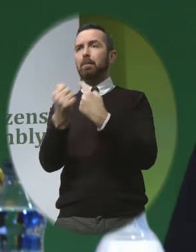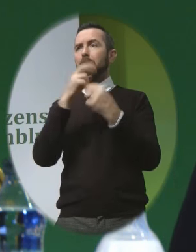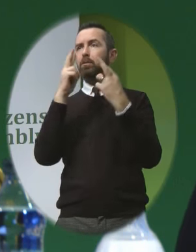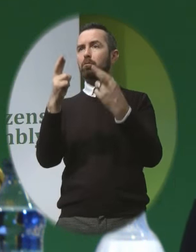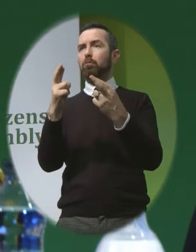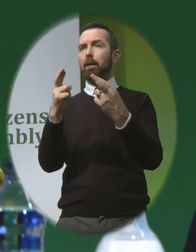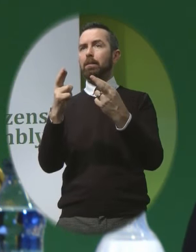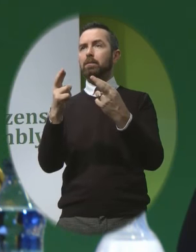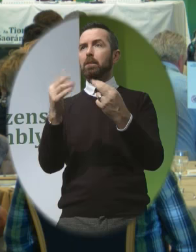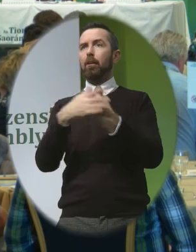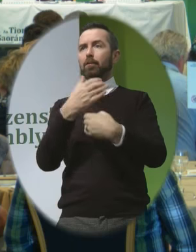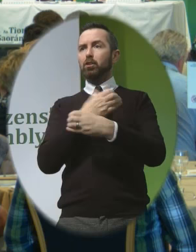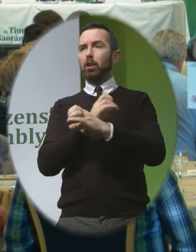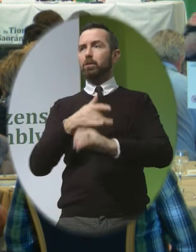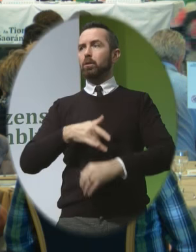valued